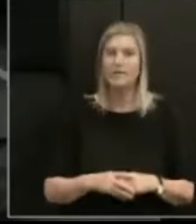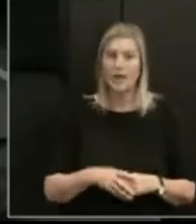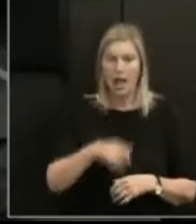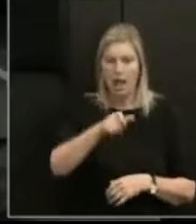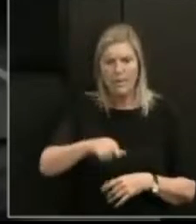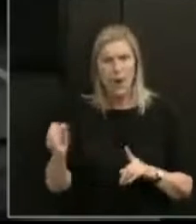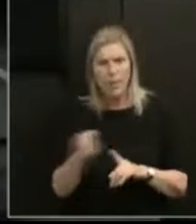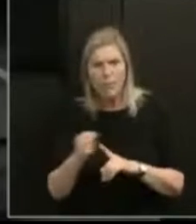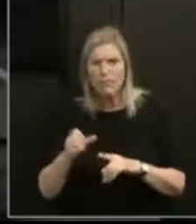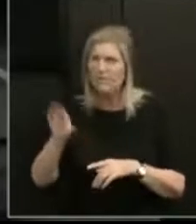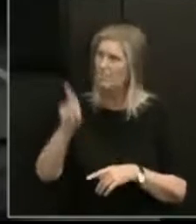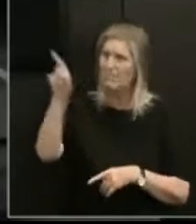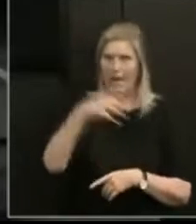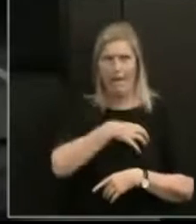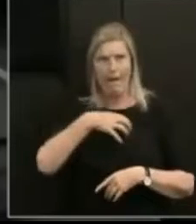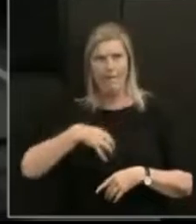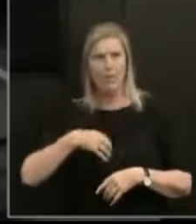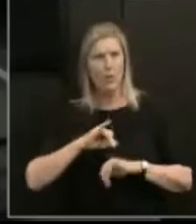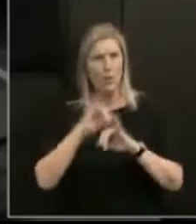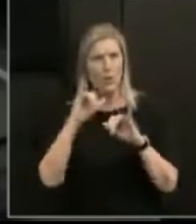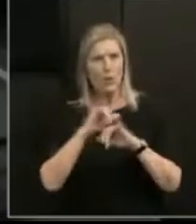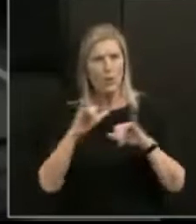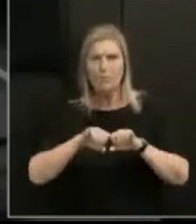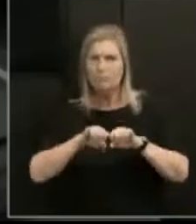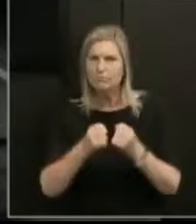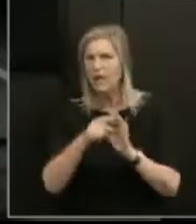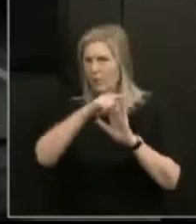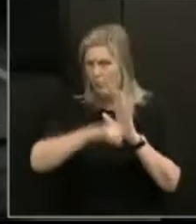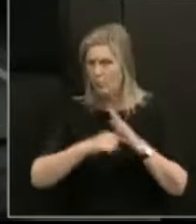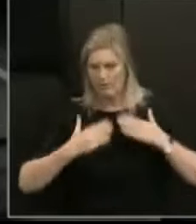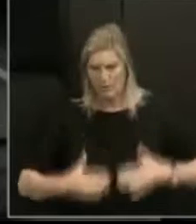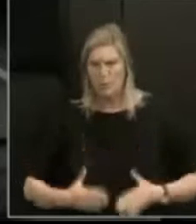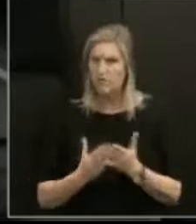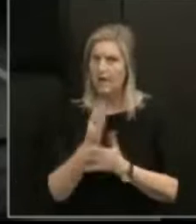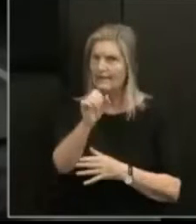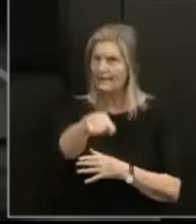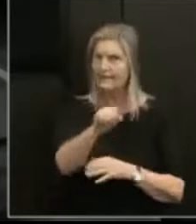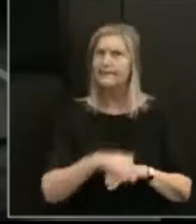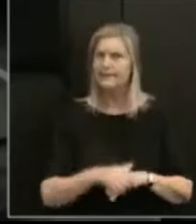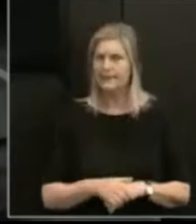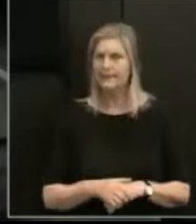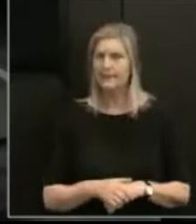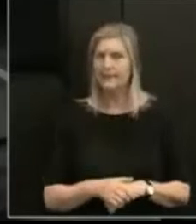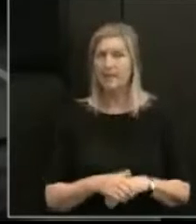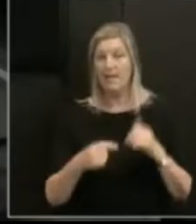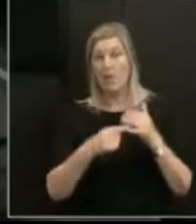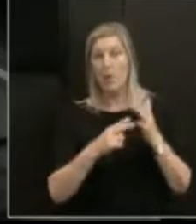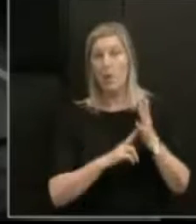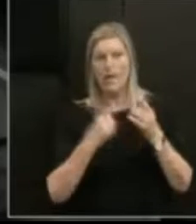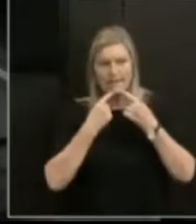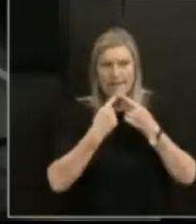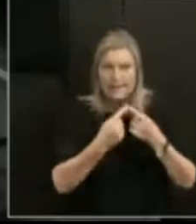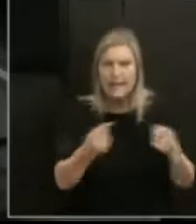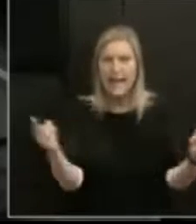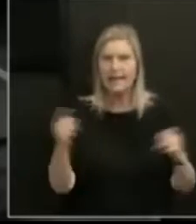of the state constitutes a grave human rights violation. Indeed, the Universal Declaration of Human Rights was